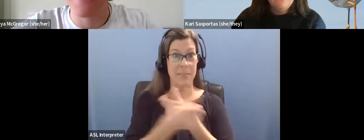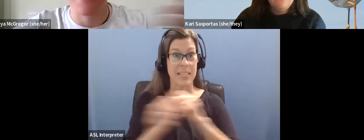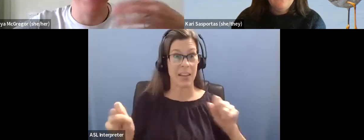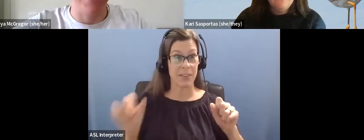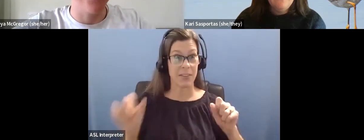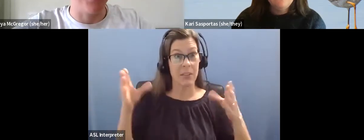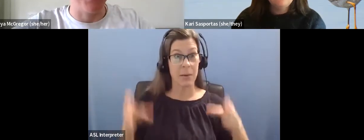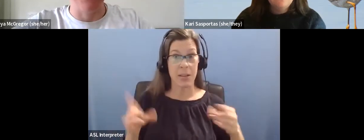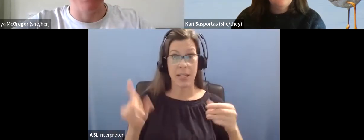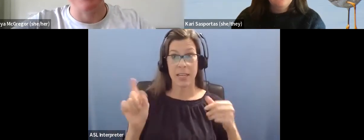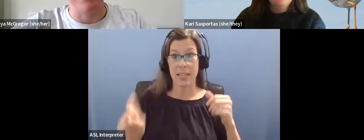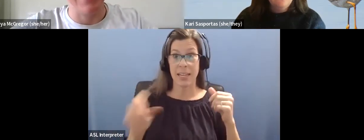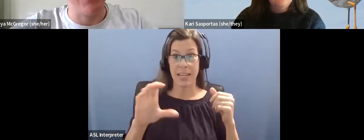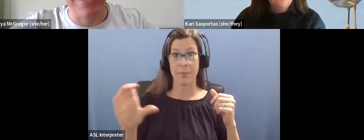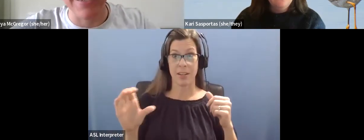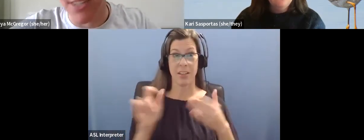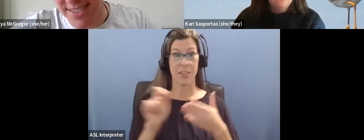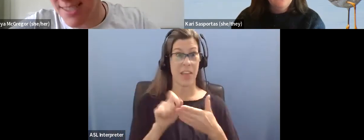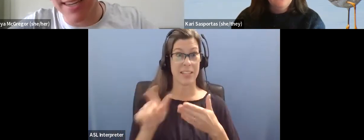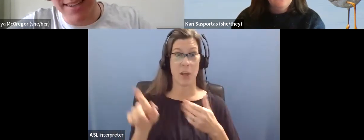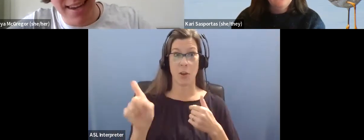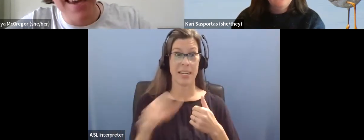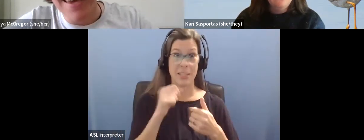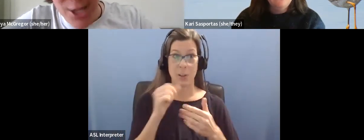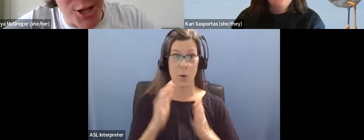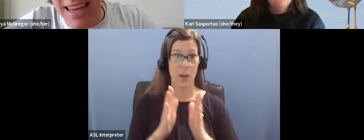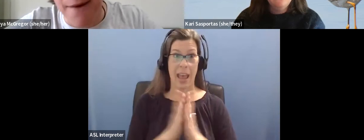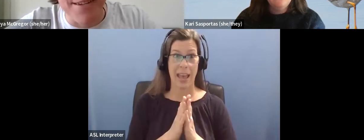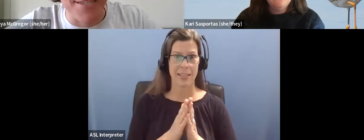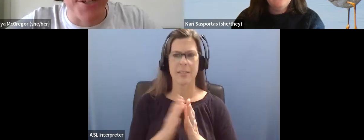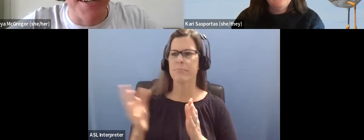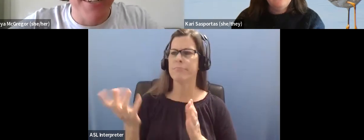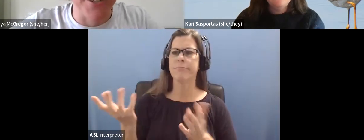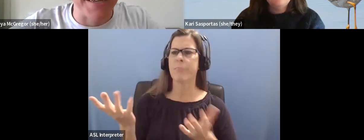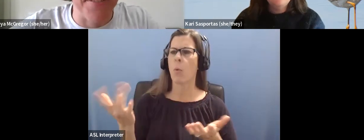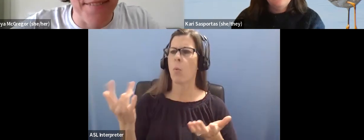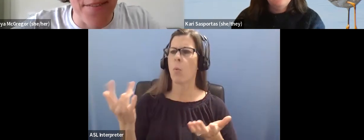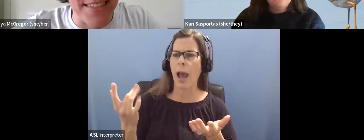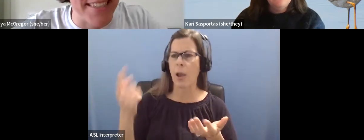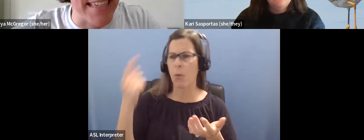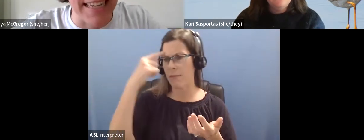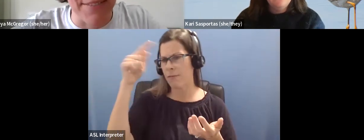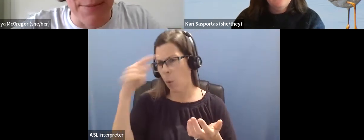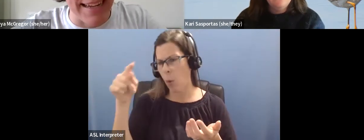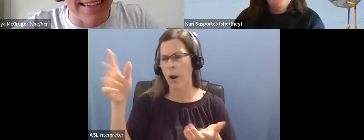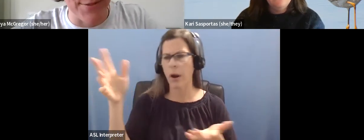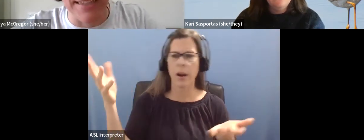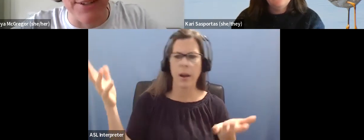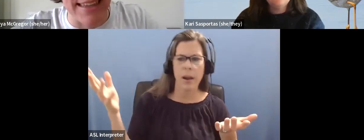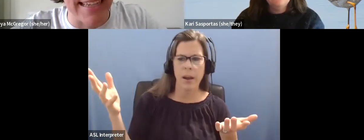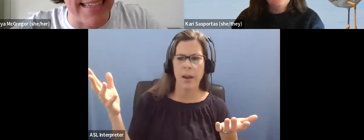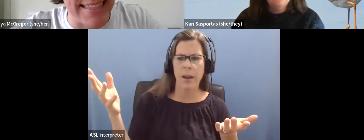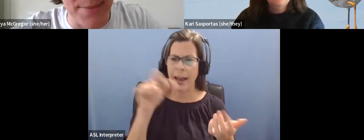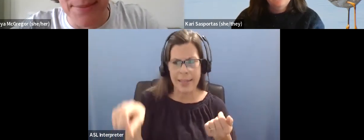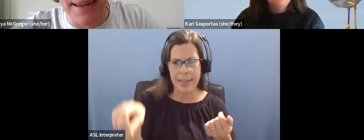captions, like that should be all the information that you need to just turn the captions on. Truly, if it, if it's just a click of a button, it's